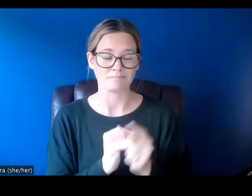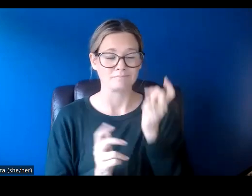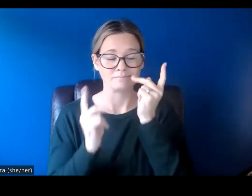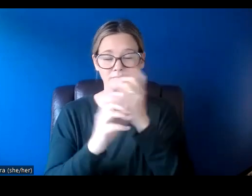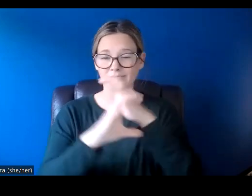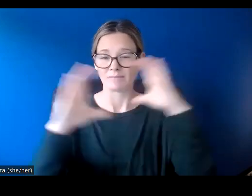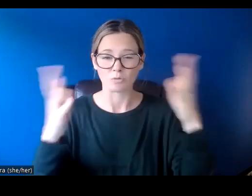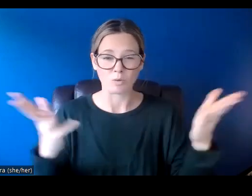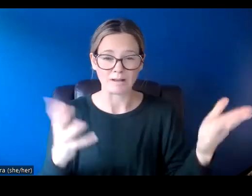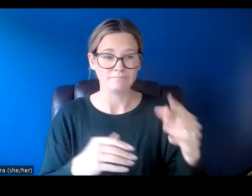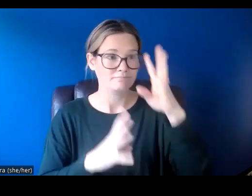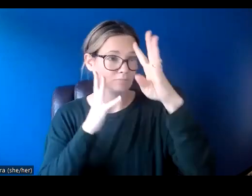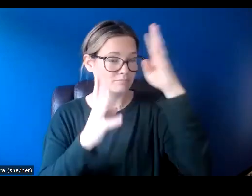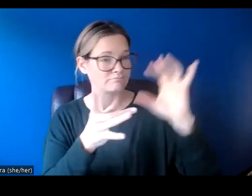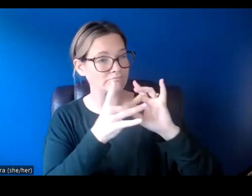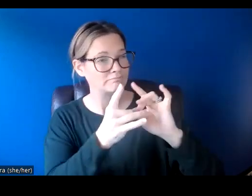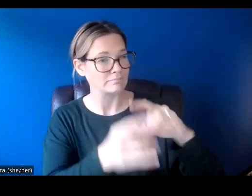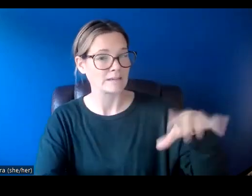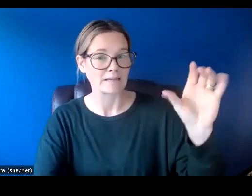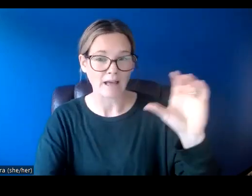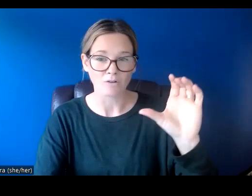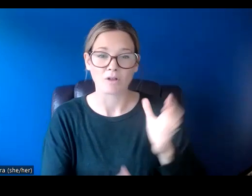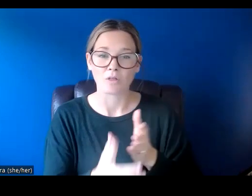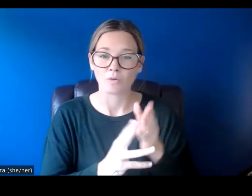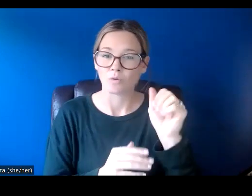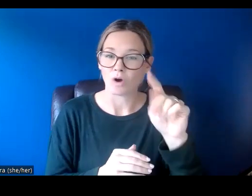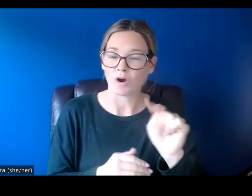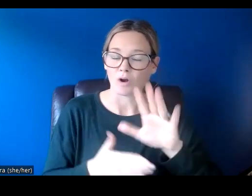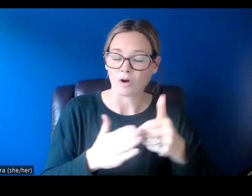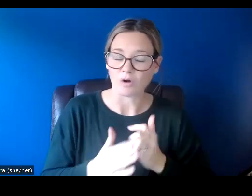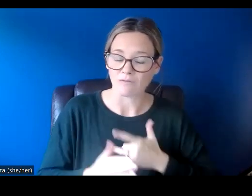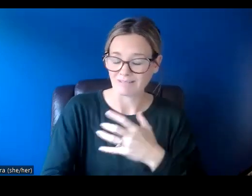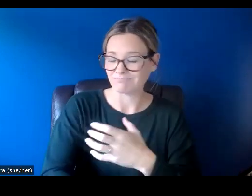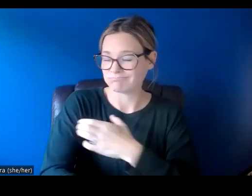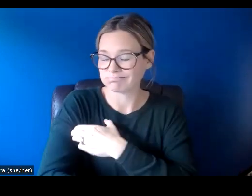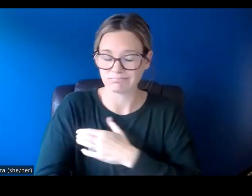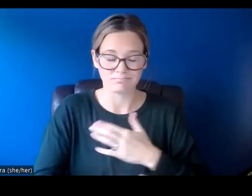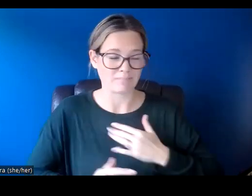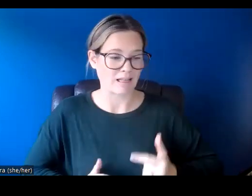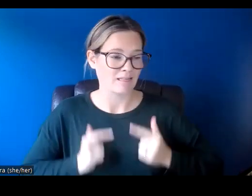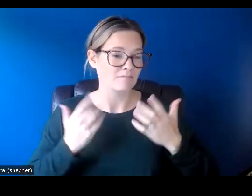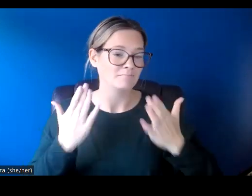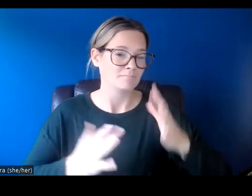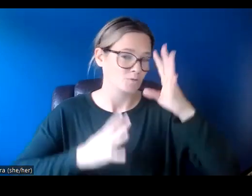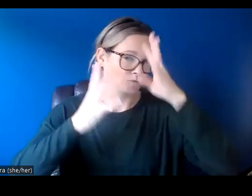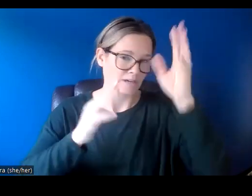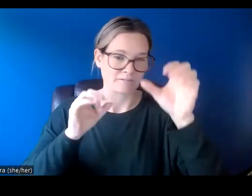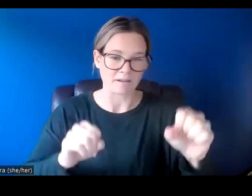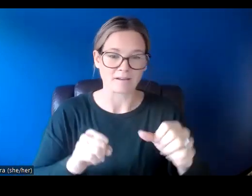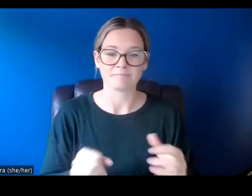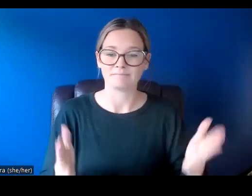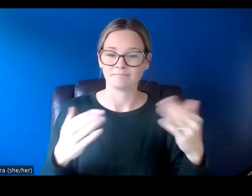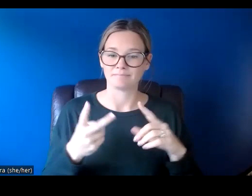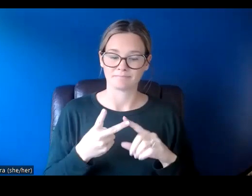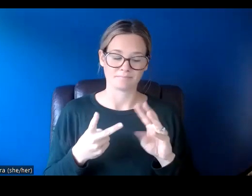is a creative, connected Calgary to the arts where everyone is empowered to live a creative life. Our mission is